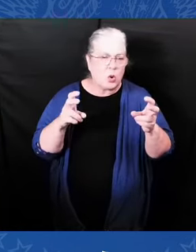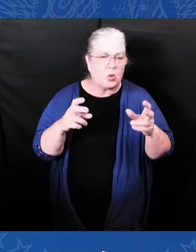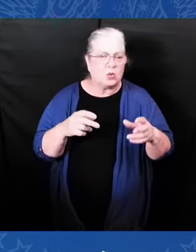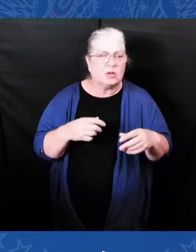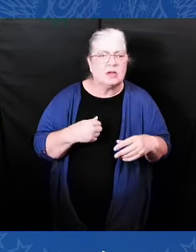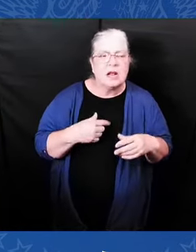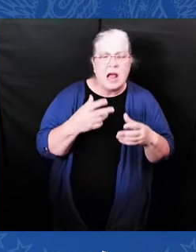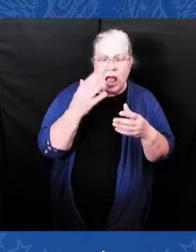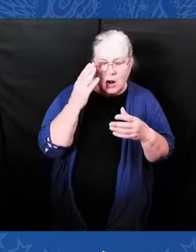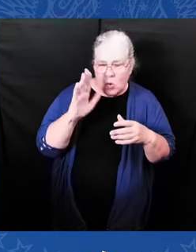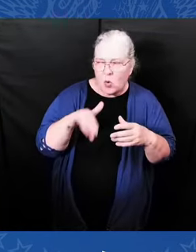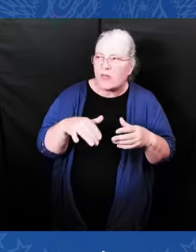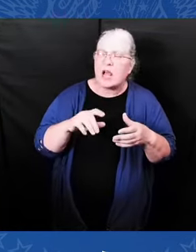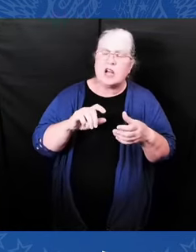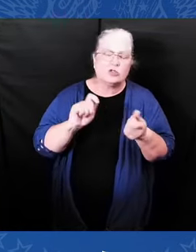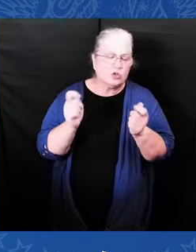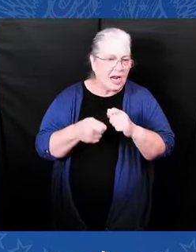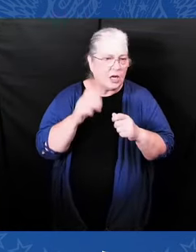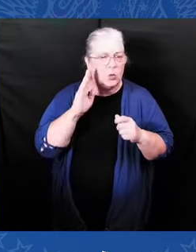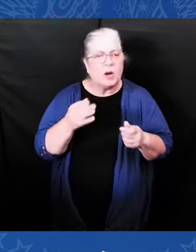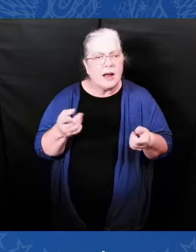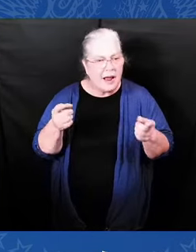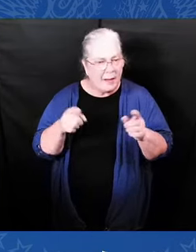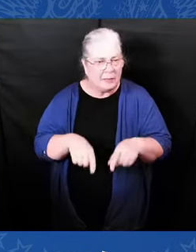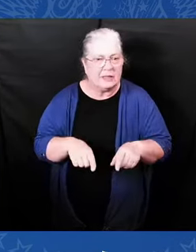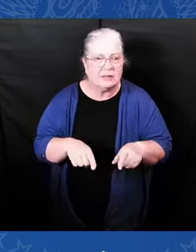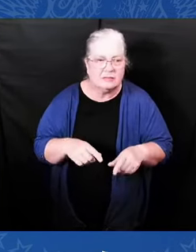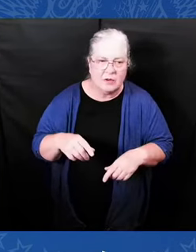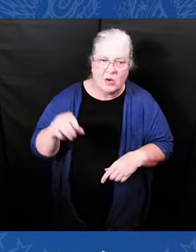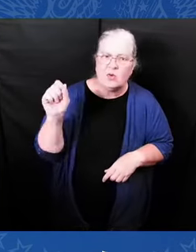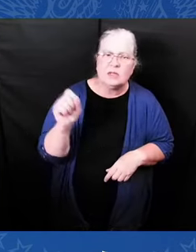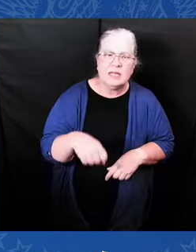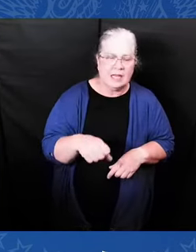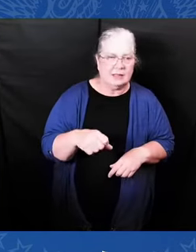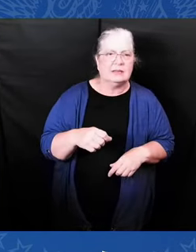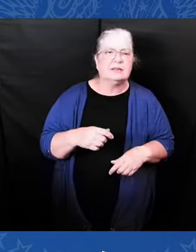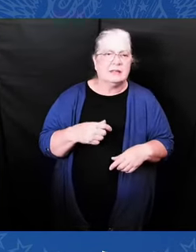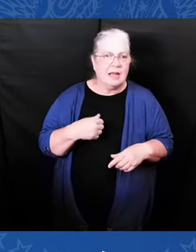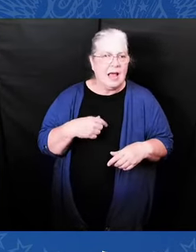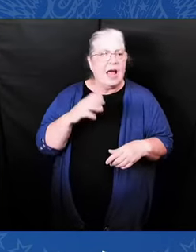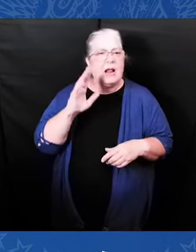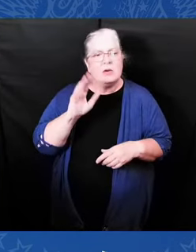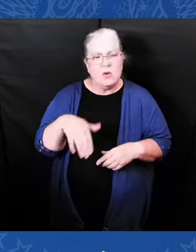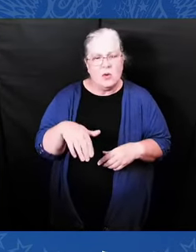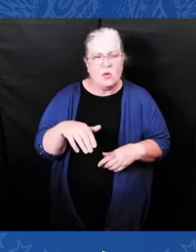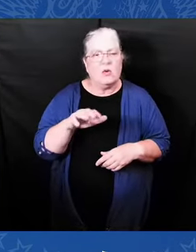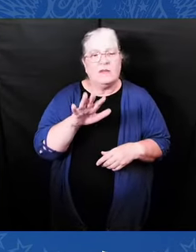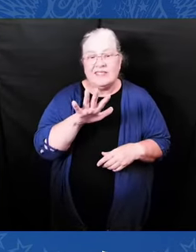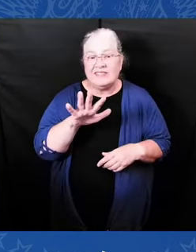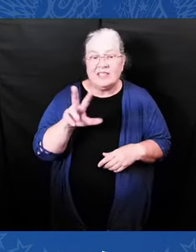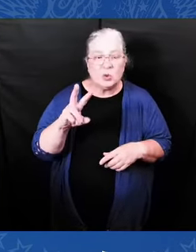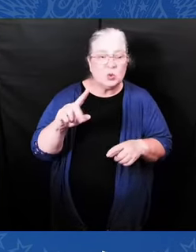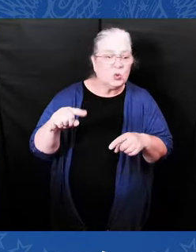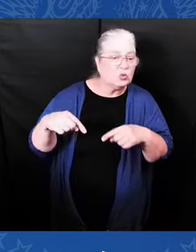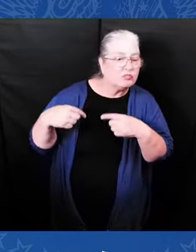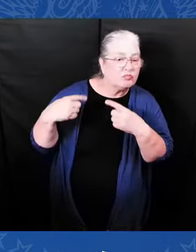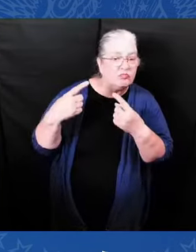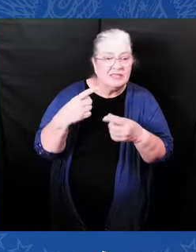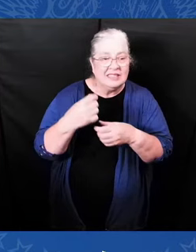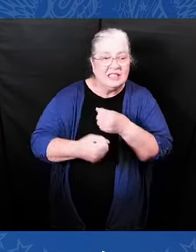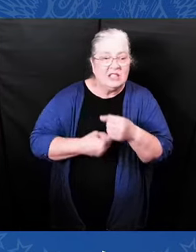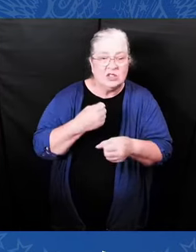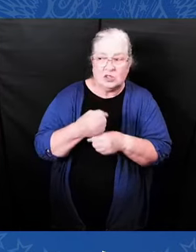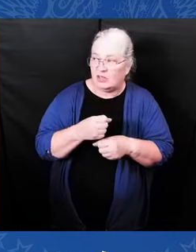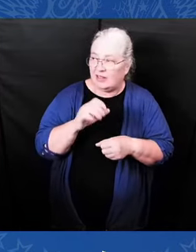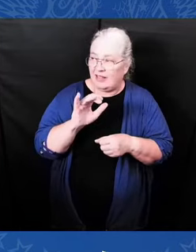members of Congress established the Congressional Black Caucus and won that we commemorate tonight as we secure our democracy, protect our